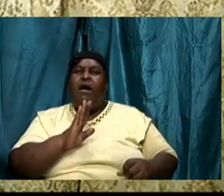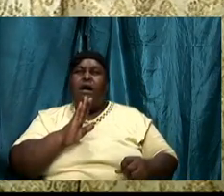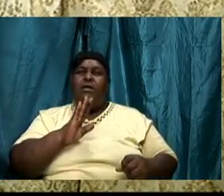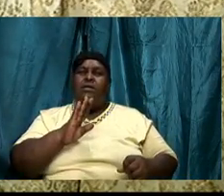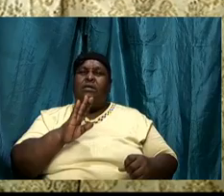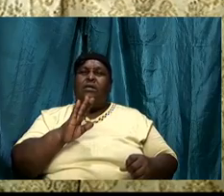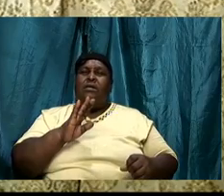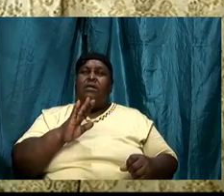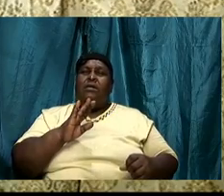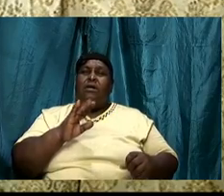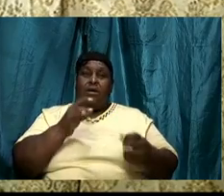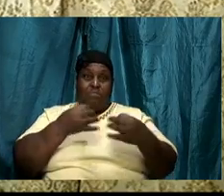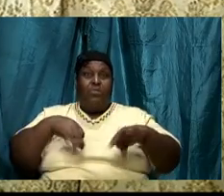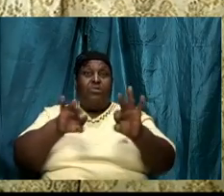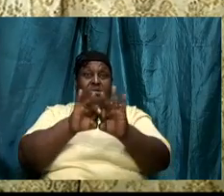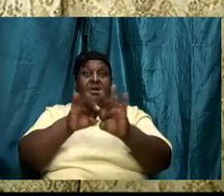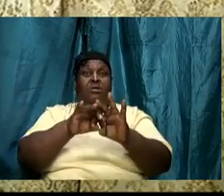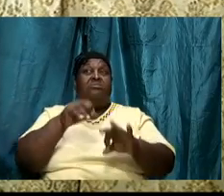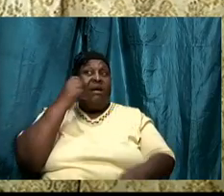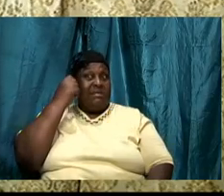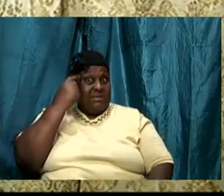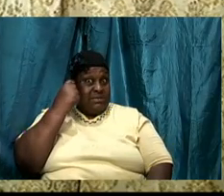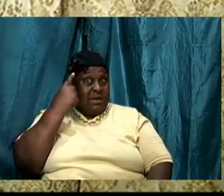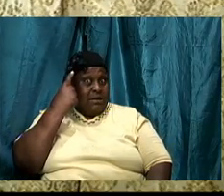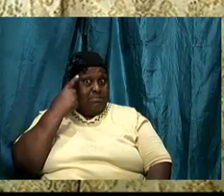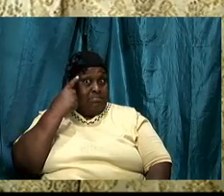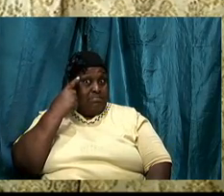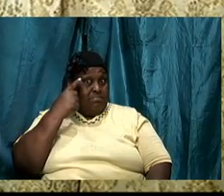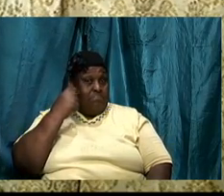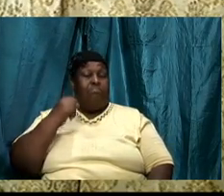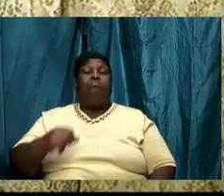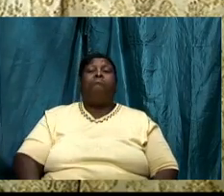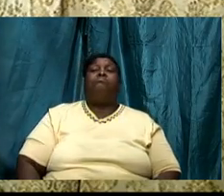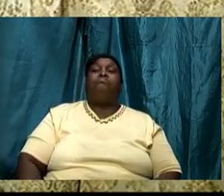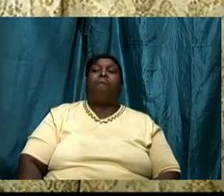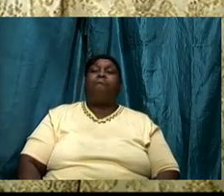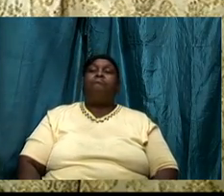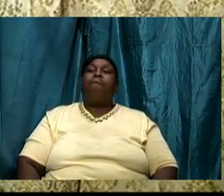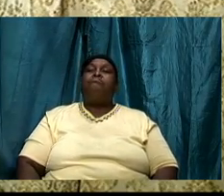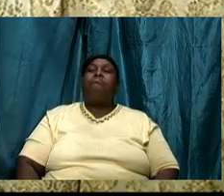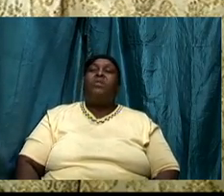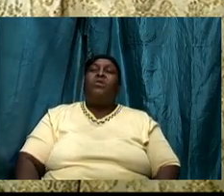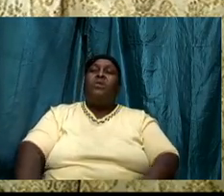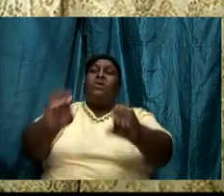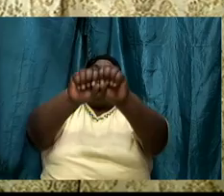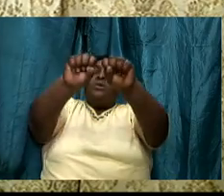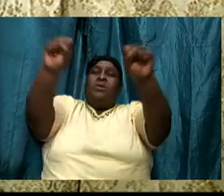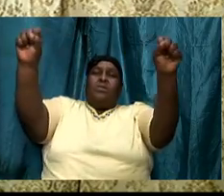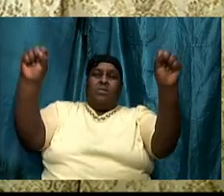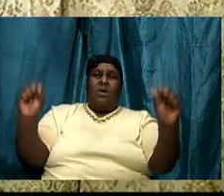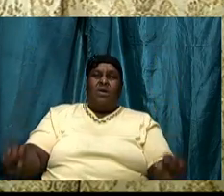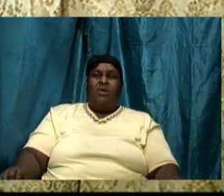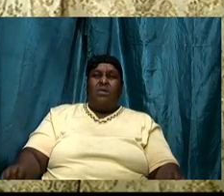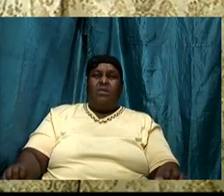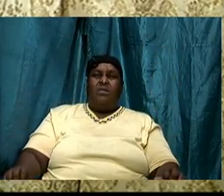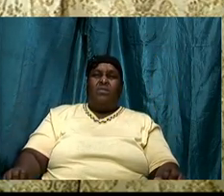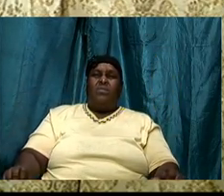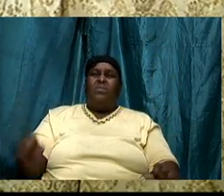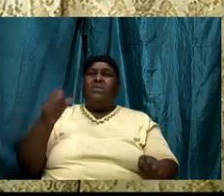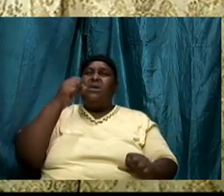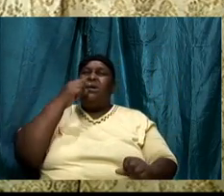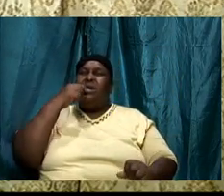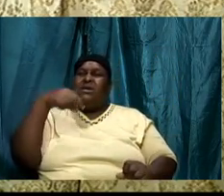having said this I want to take us over to the slides because I want to run through a few things